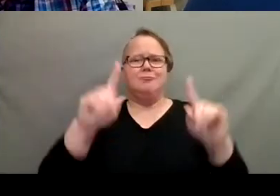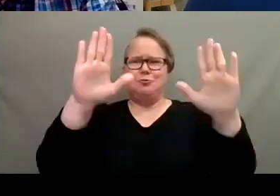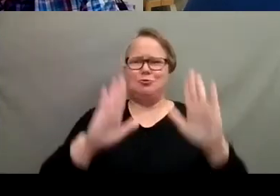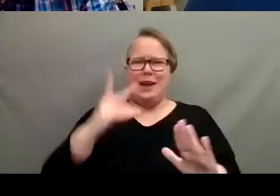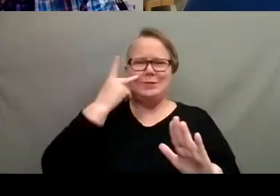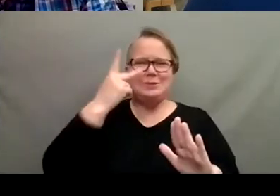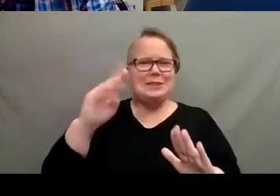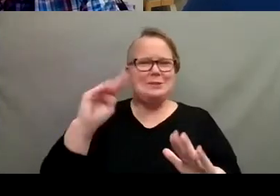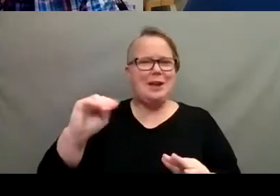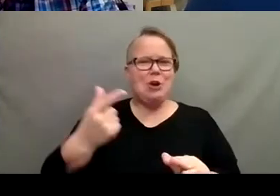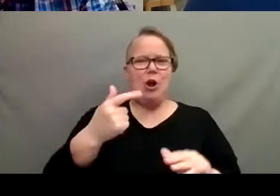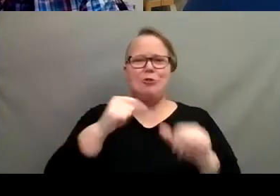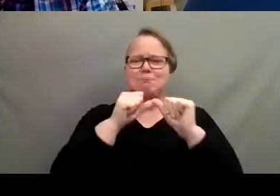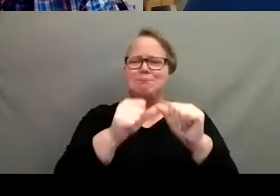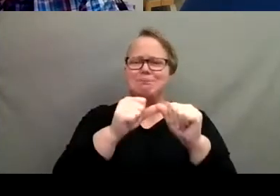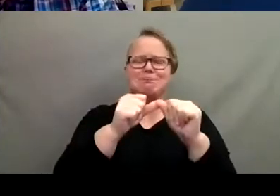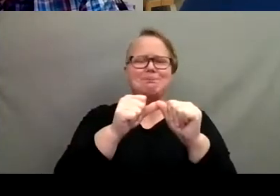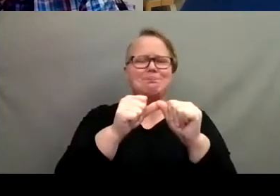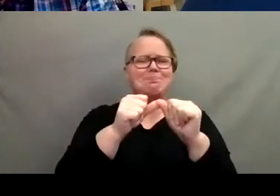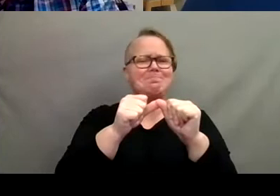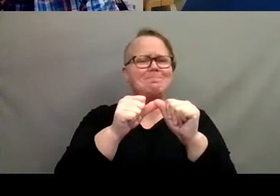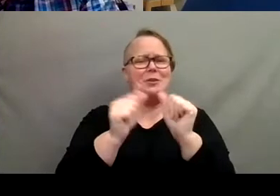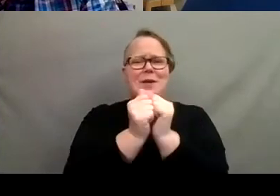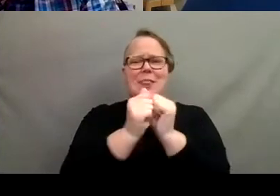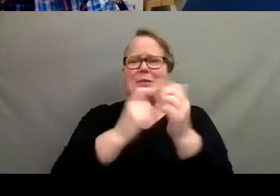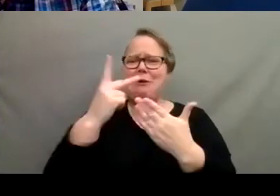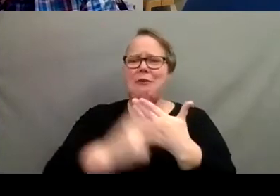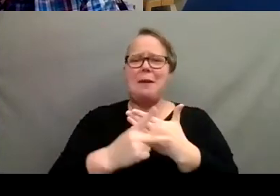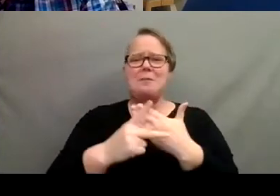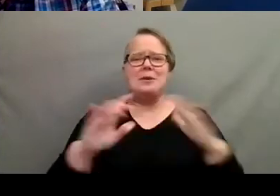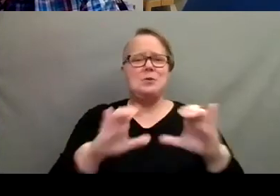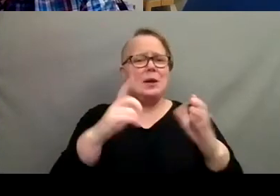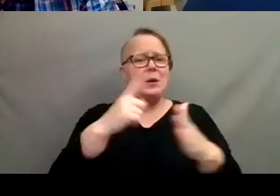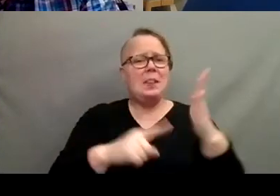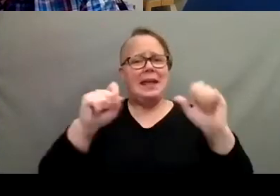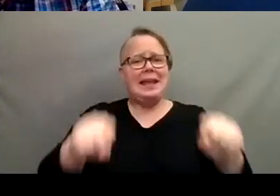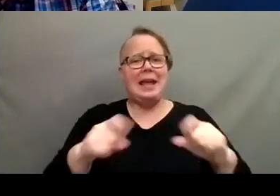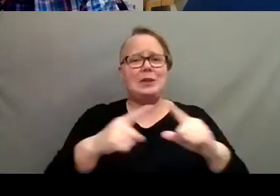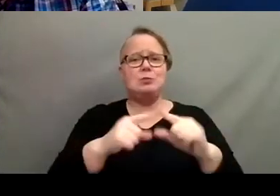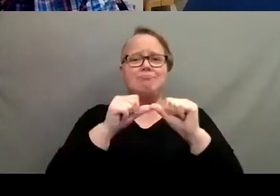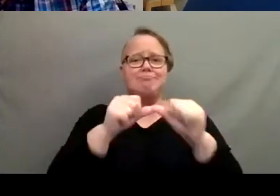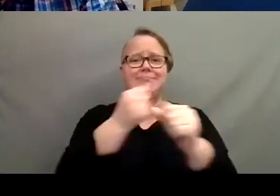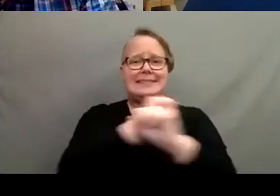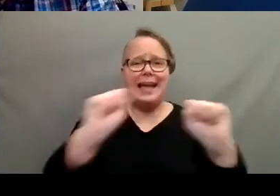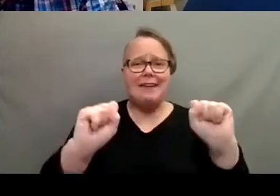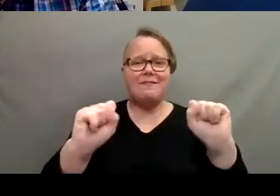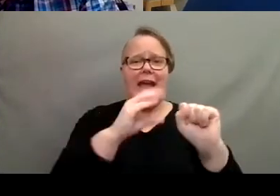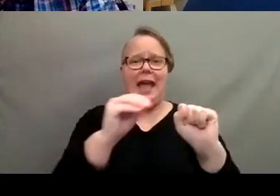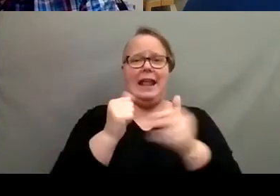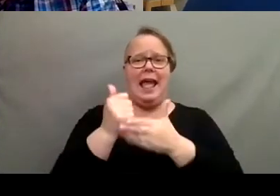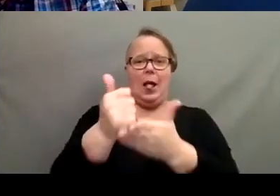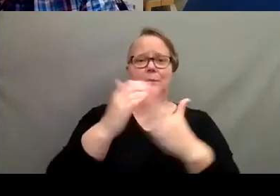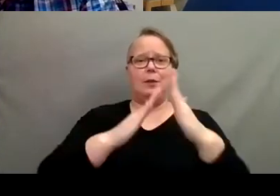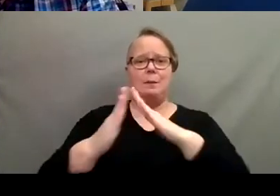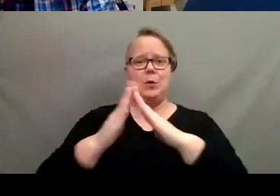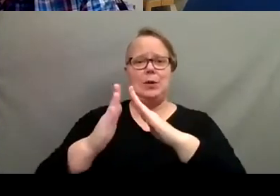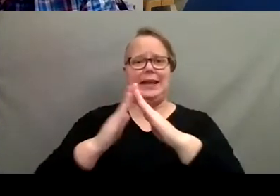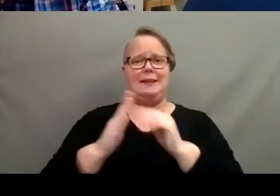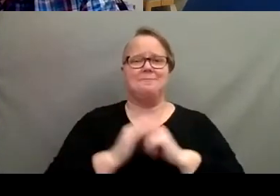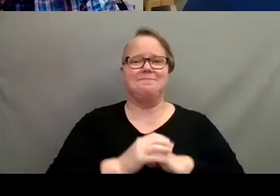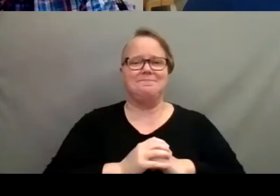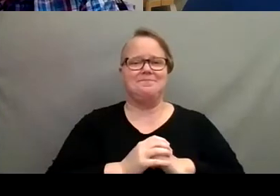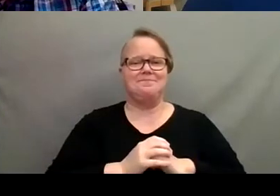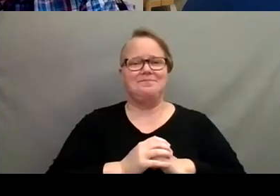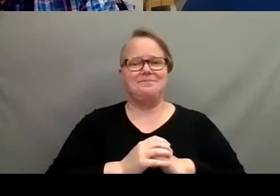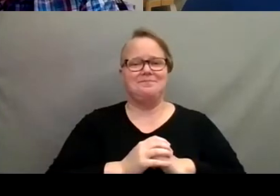still sticking with it and staying with the program and doing what they can to stay safe and still kind of help their communities. So that's